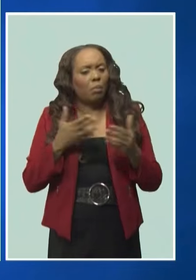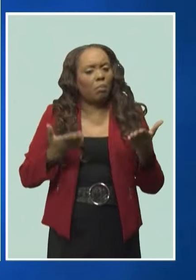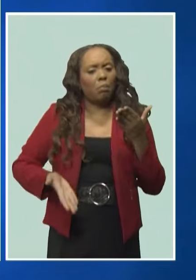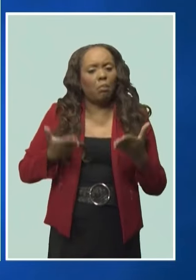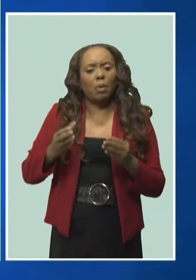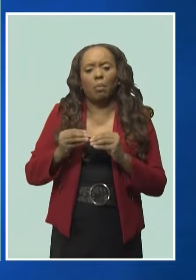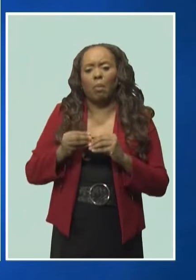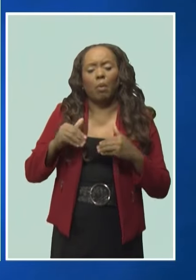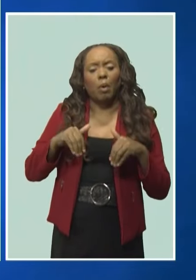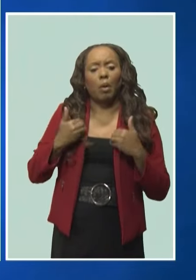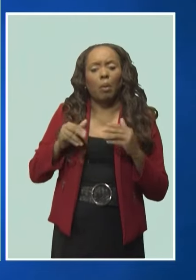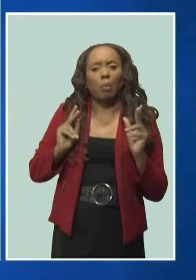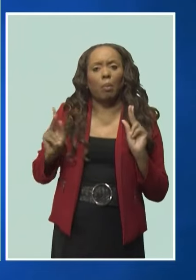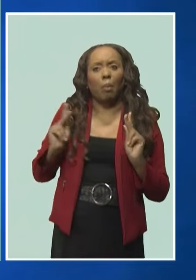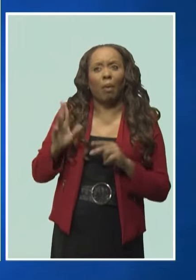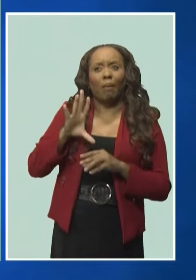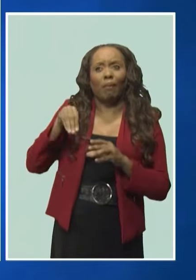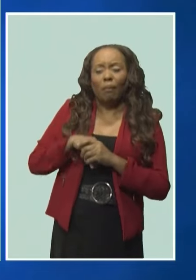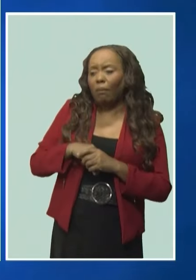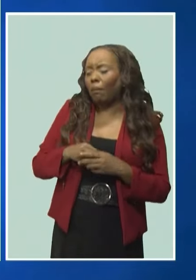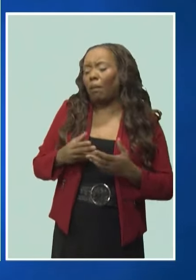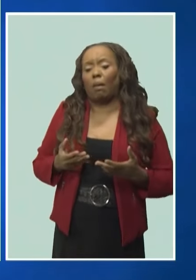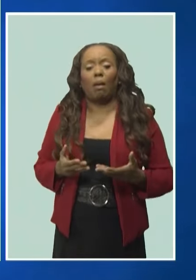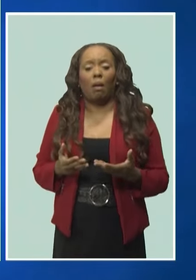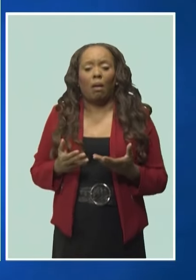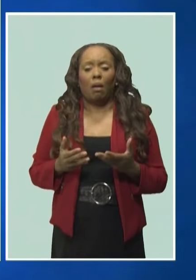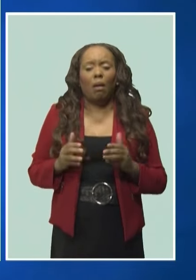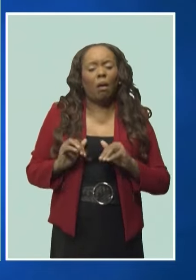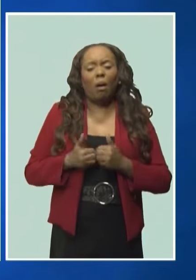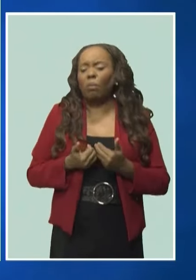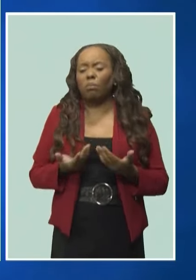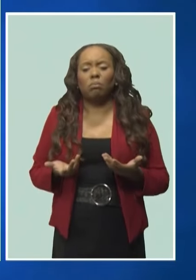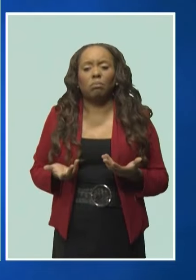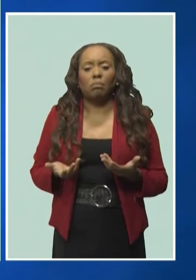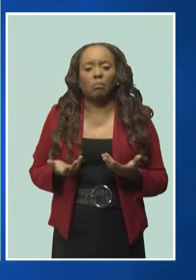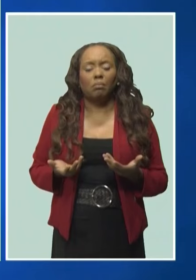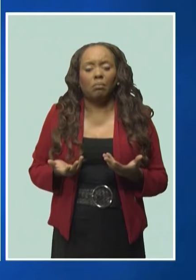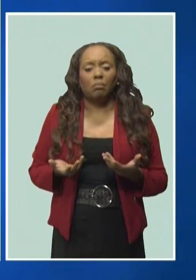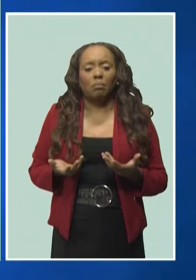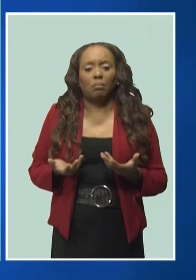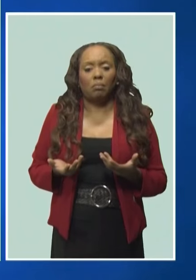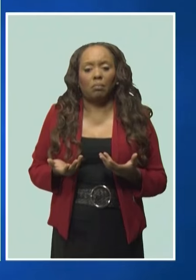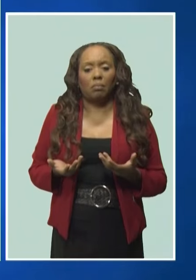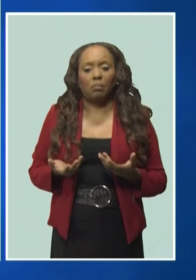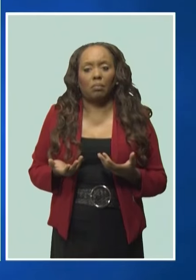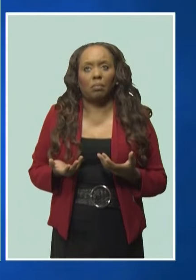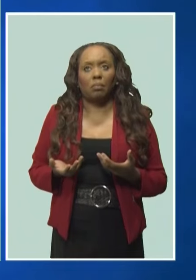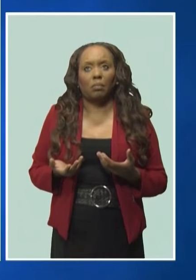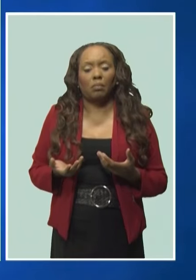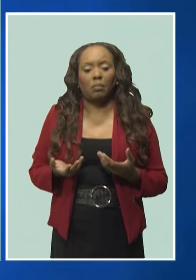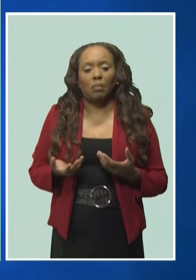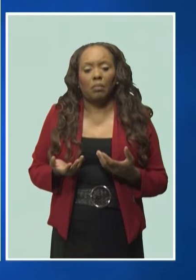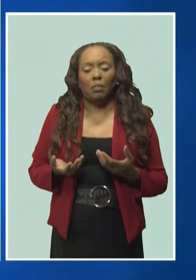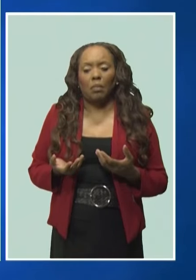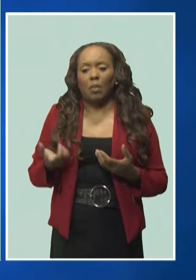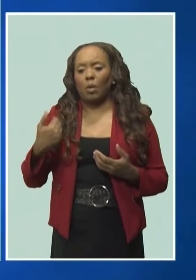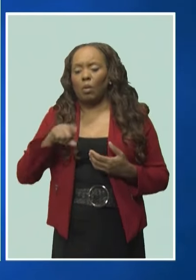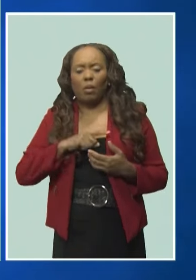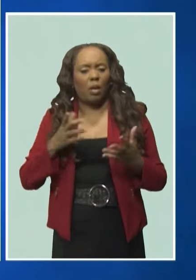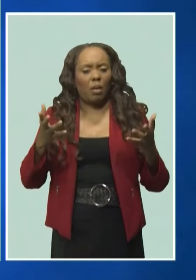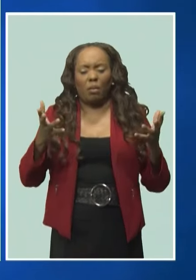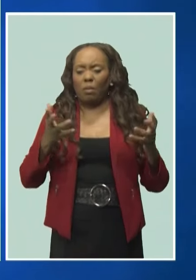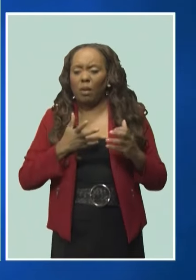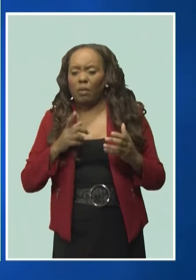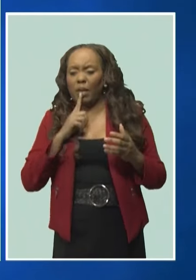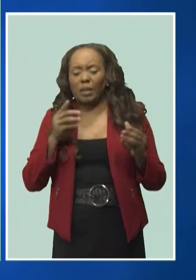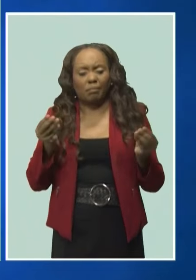a challenge around the world for everyone, how do we get more young people involved. And basically, as one political party to another, just exchanging views